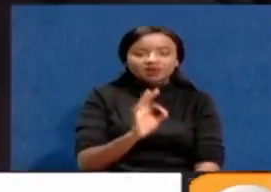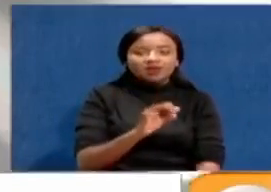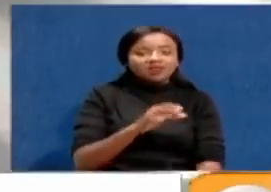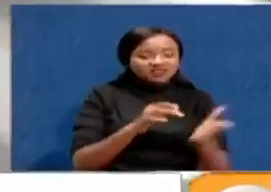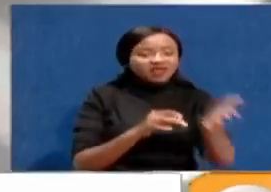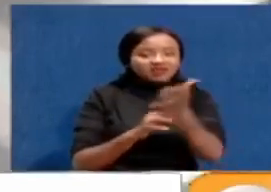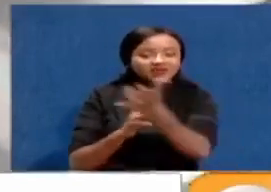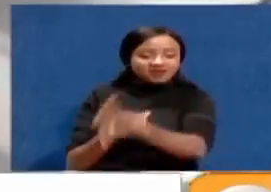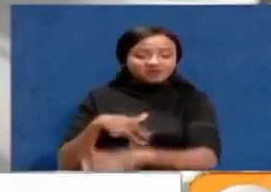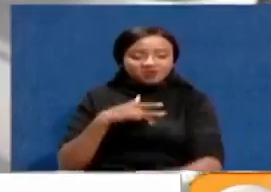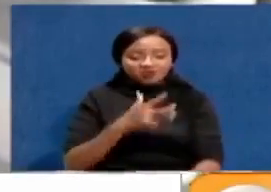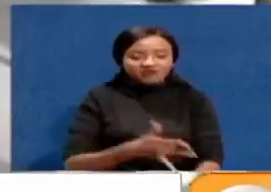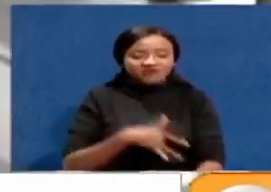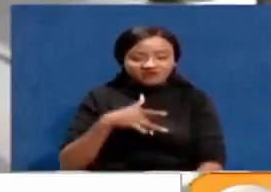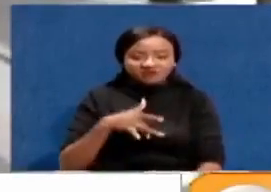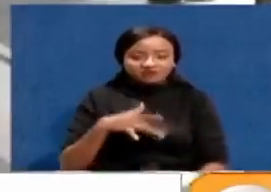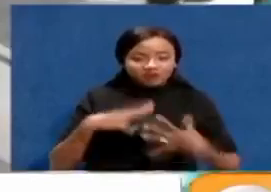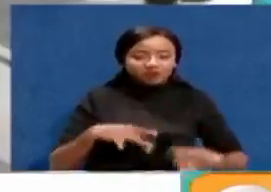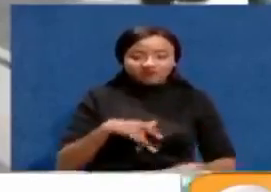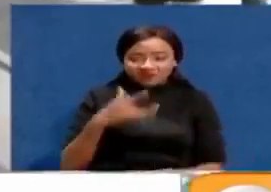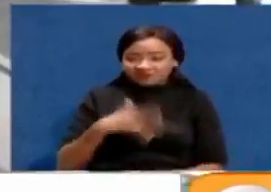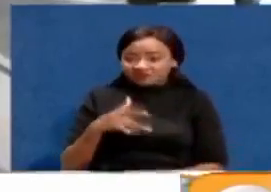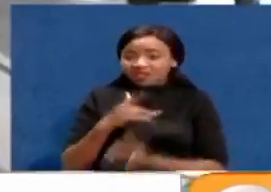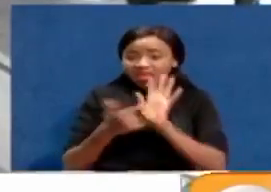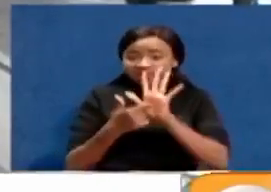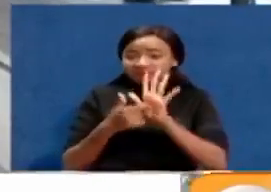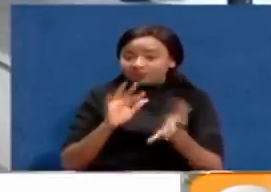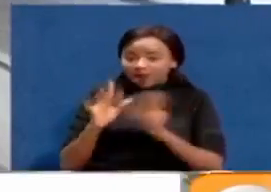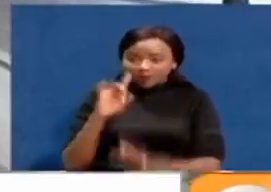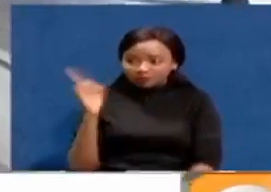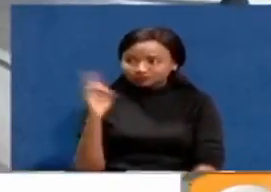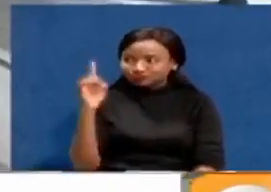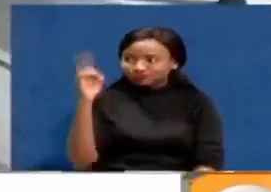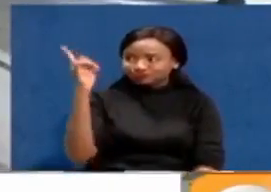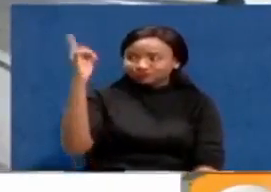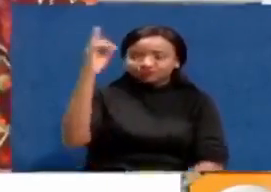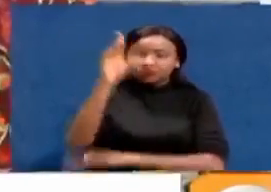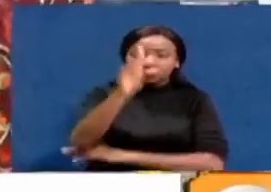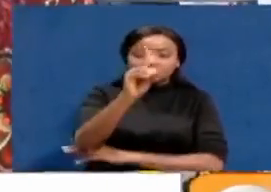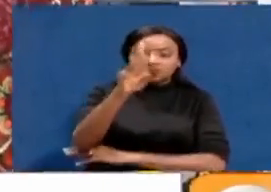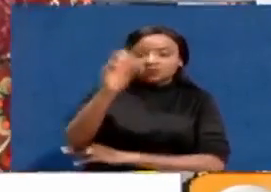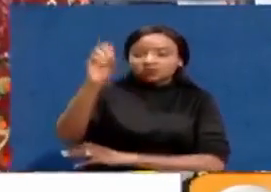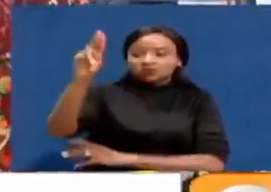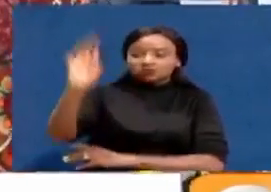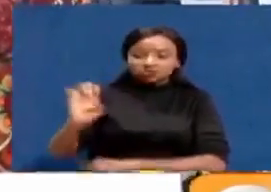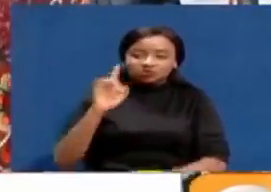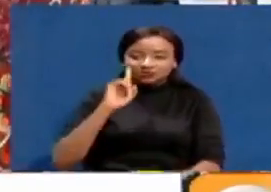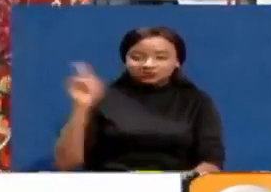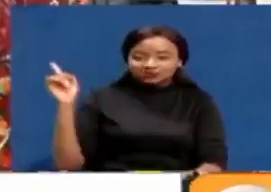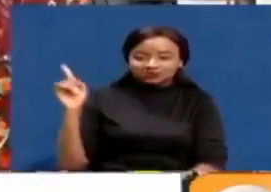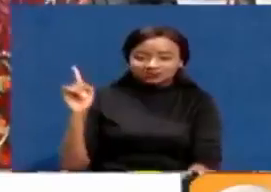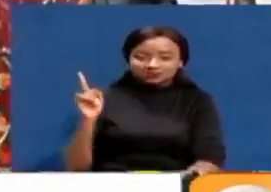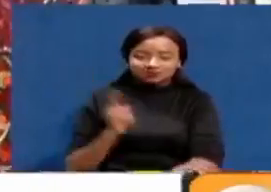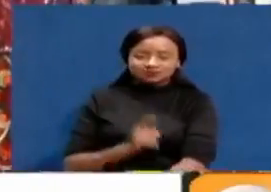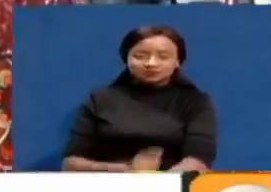-to-door. A demonstration of locally made drones would later mark the highlights of the exhibition with the teams